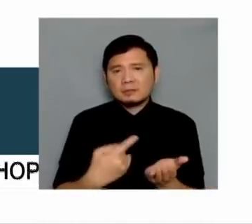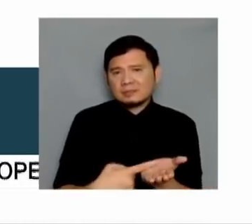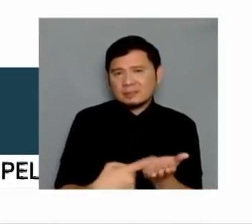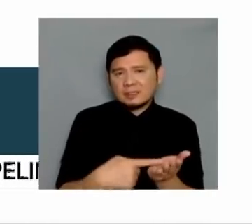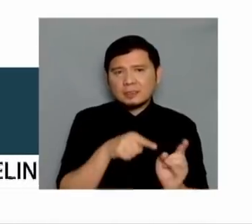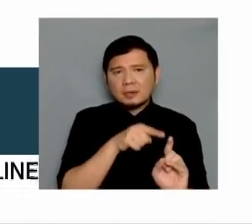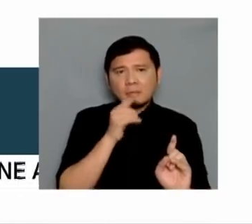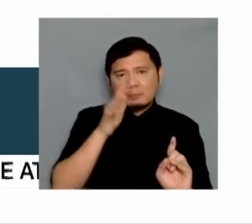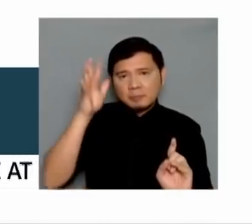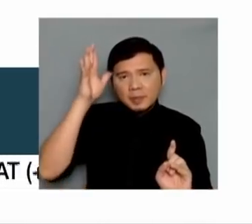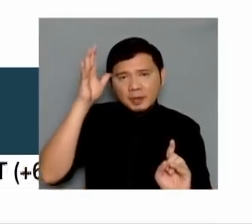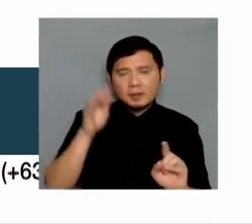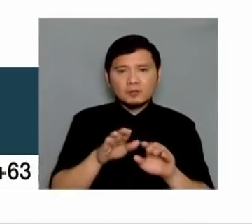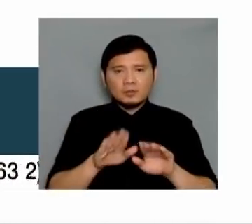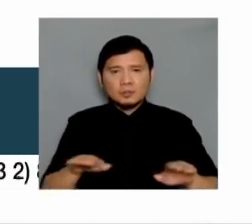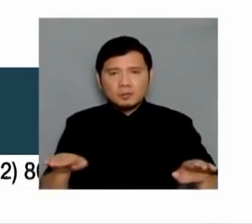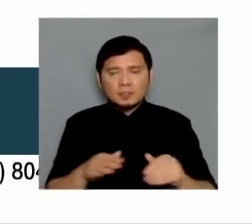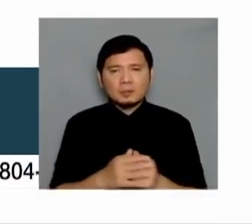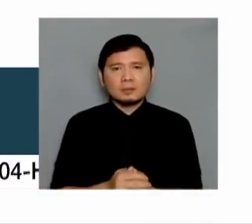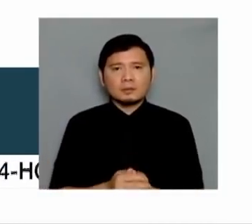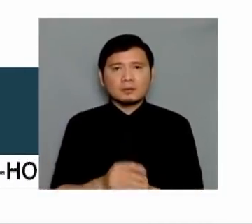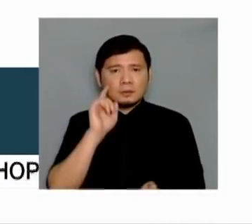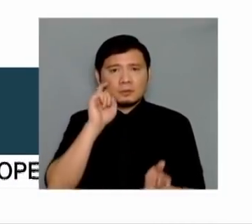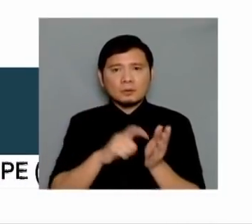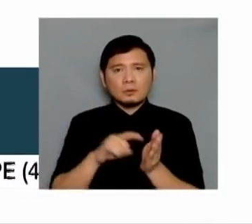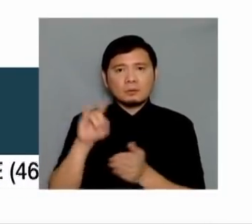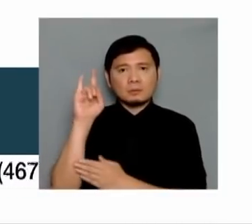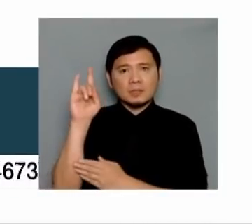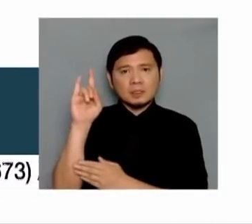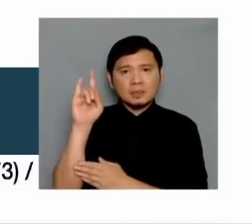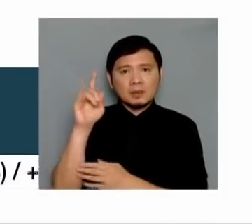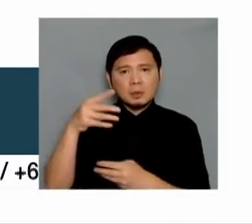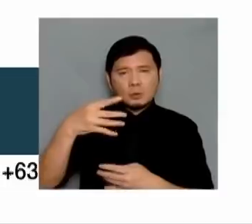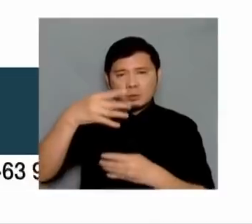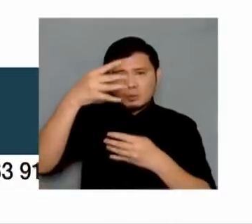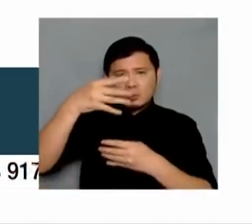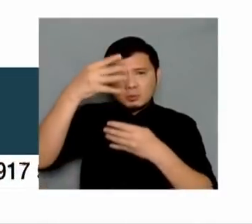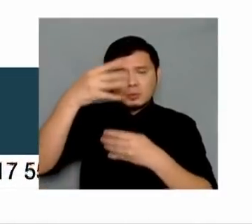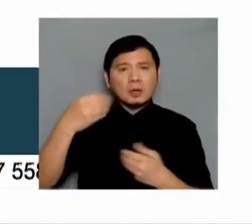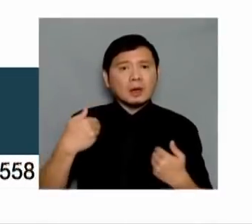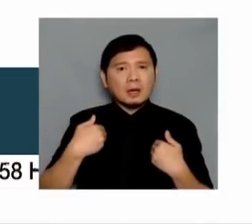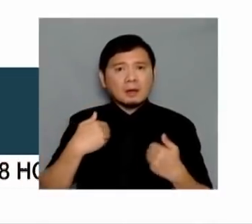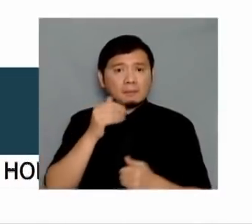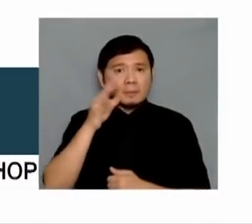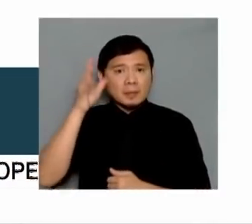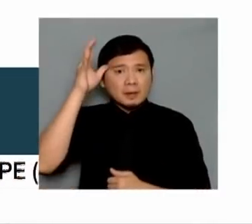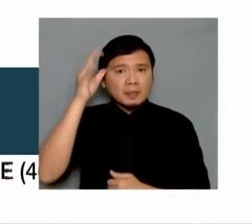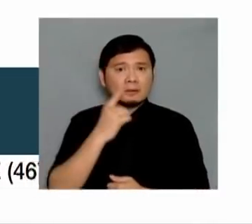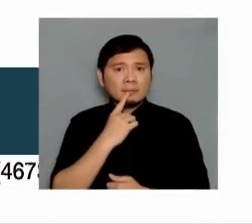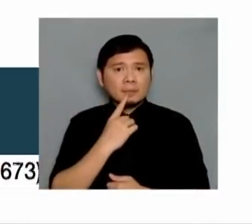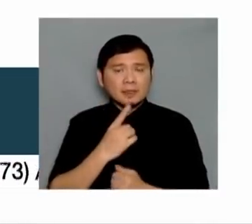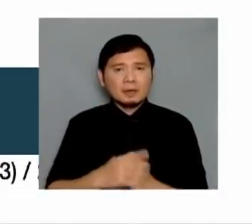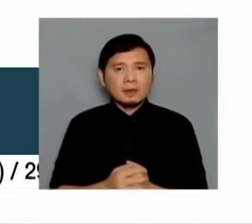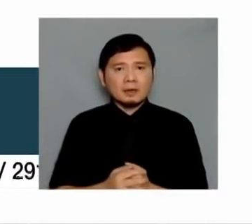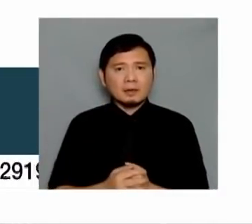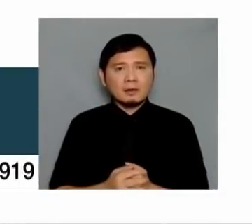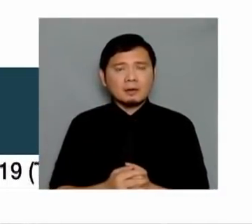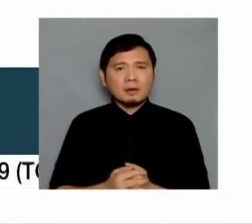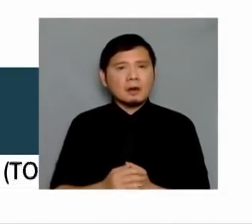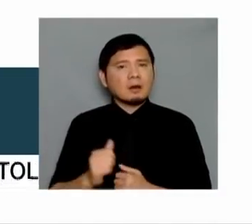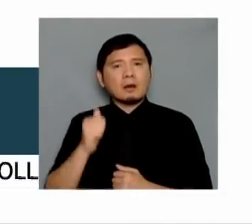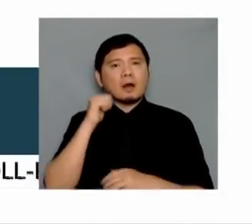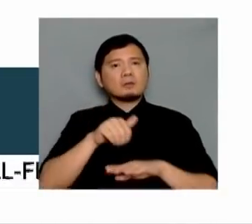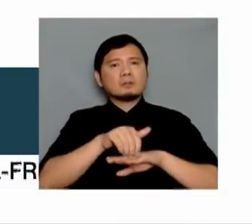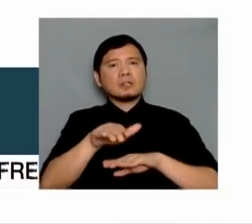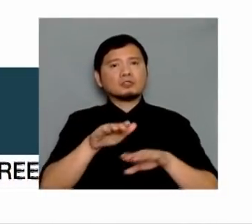the children. You look at social media and there are parents and various reports and there are parents who are saying they don't want to send their kids to